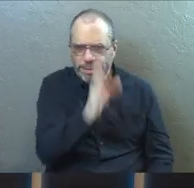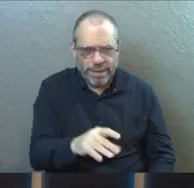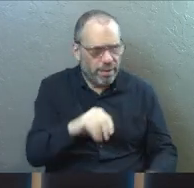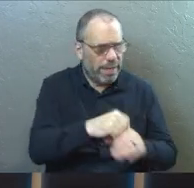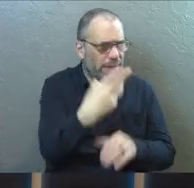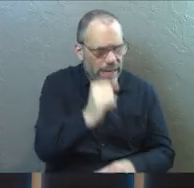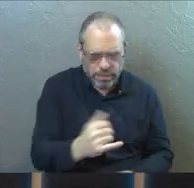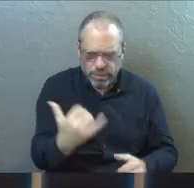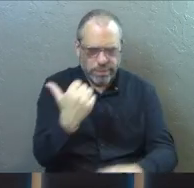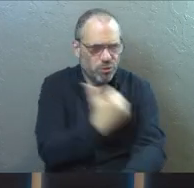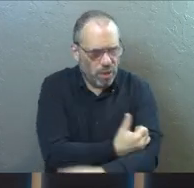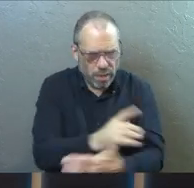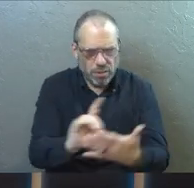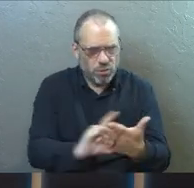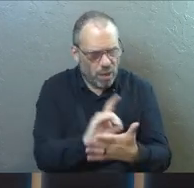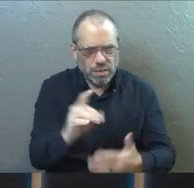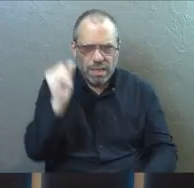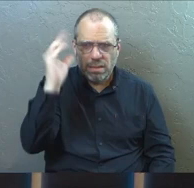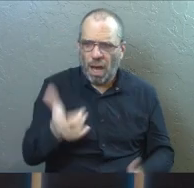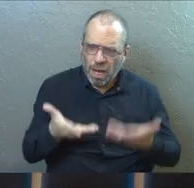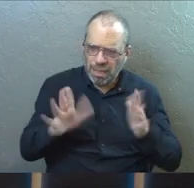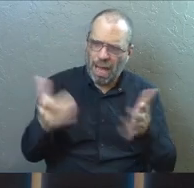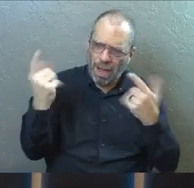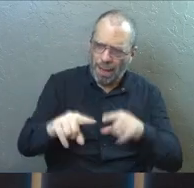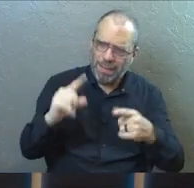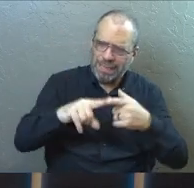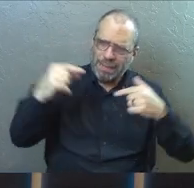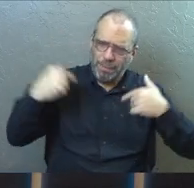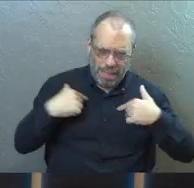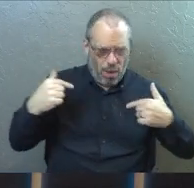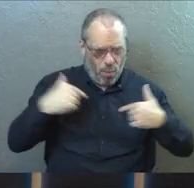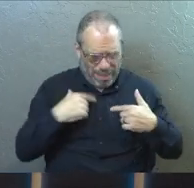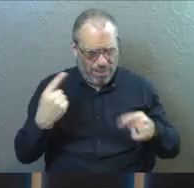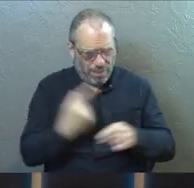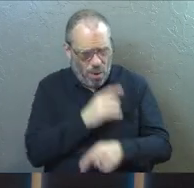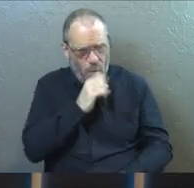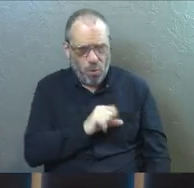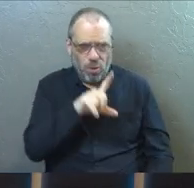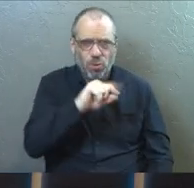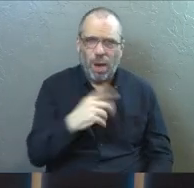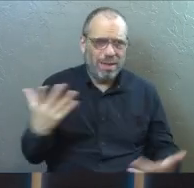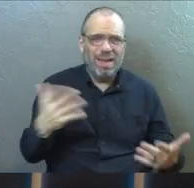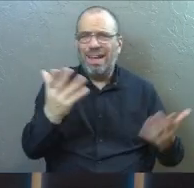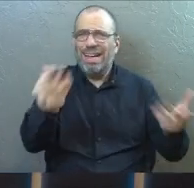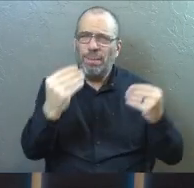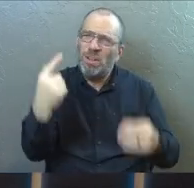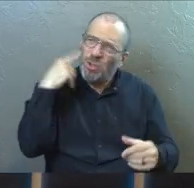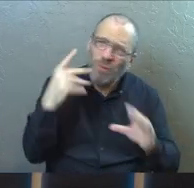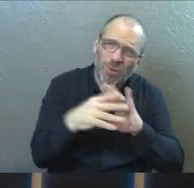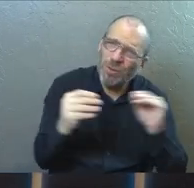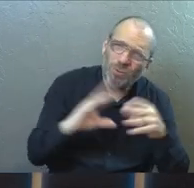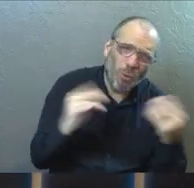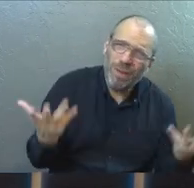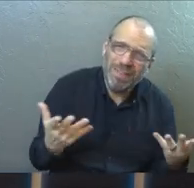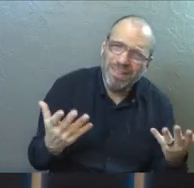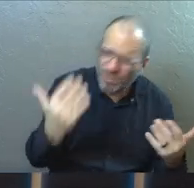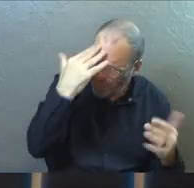and I never took drugs. Why in the world did God allow this thing to happen when I was in my twenties? Come on. You've heard this.